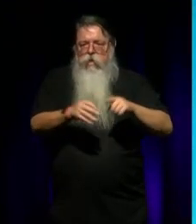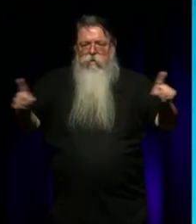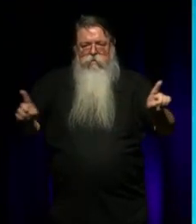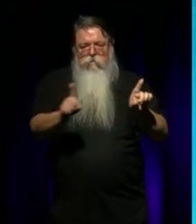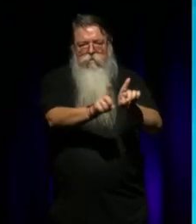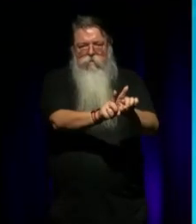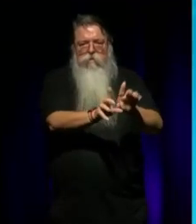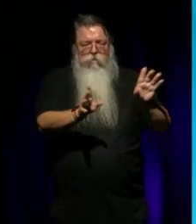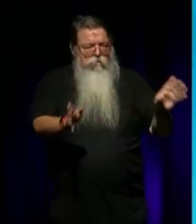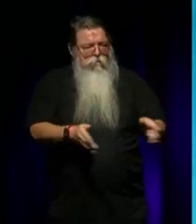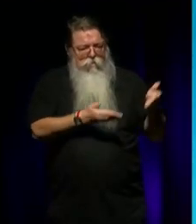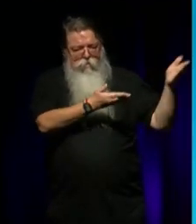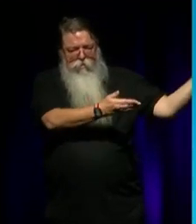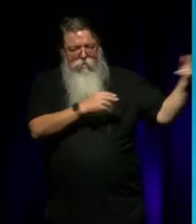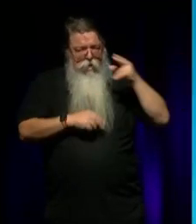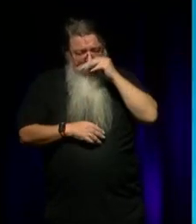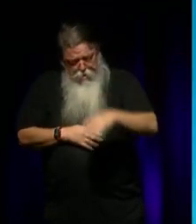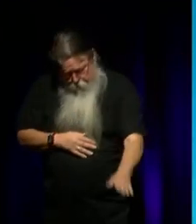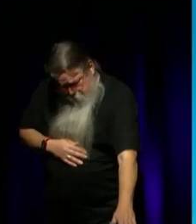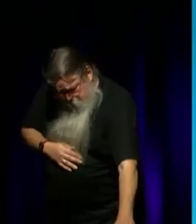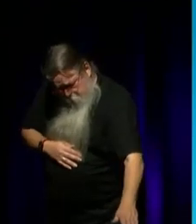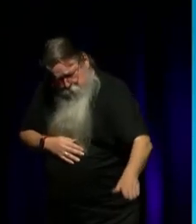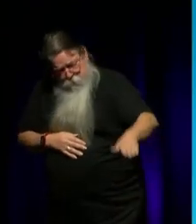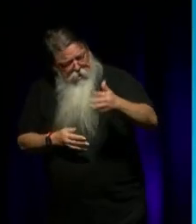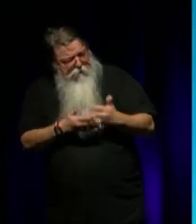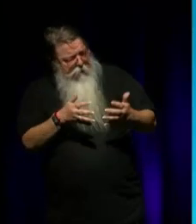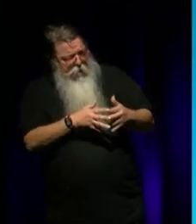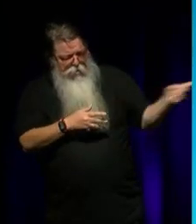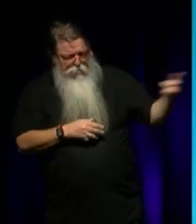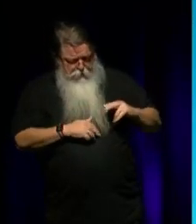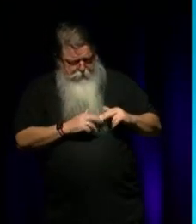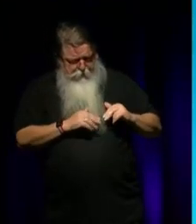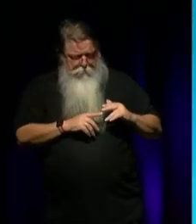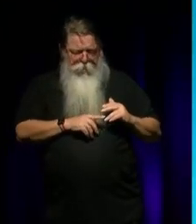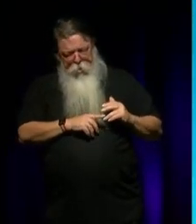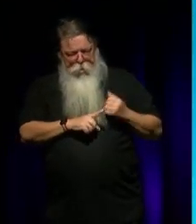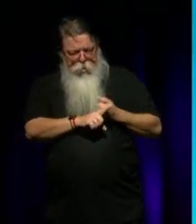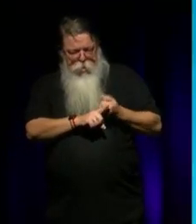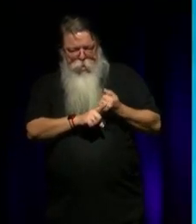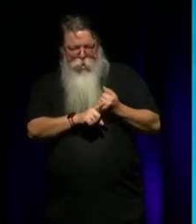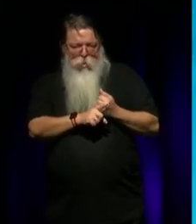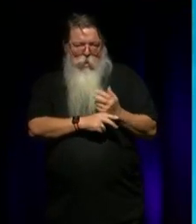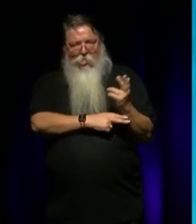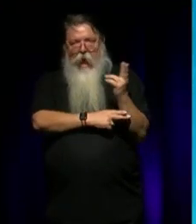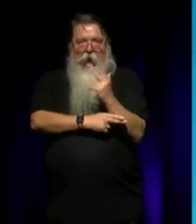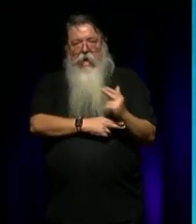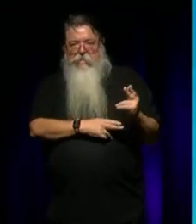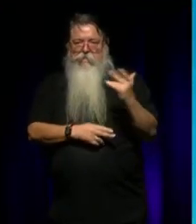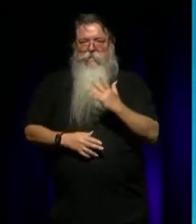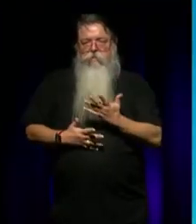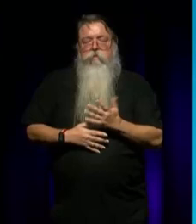did your formative years prepare you for a career in the arts? OK, I've to try to summarise my memory.